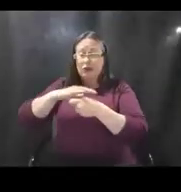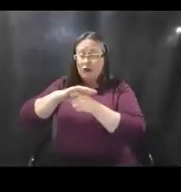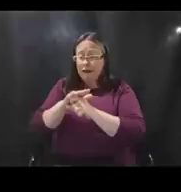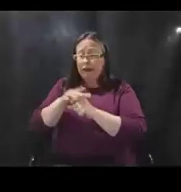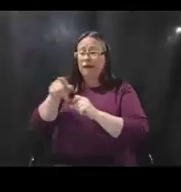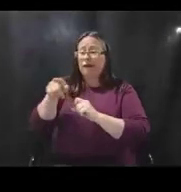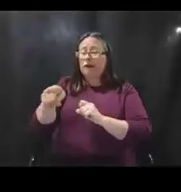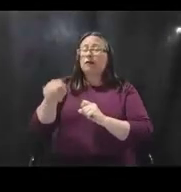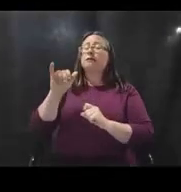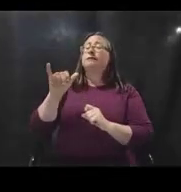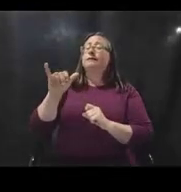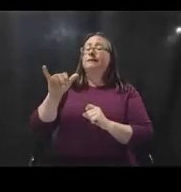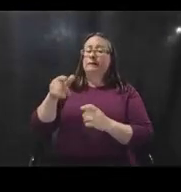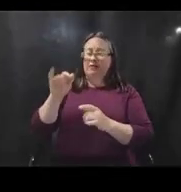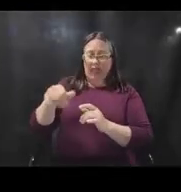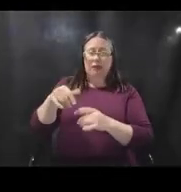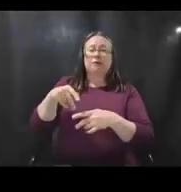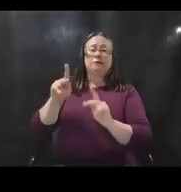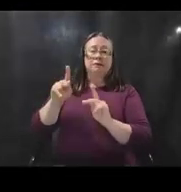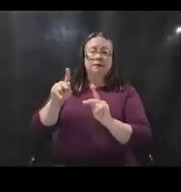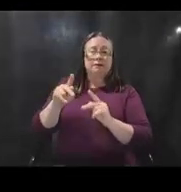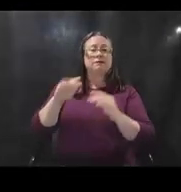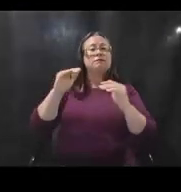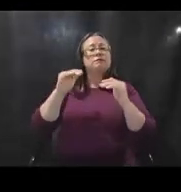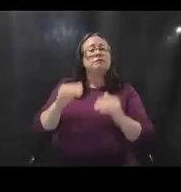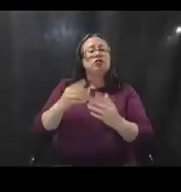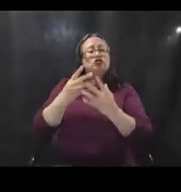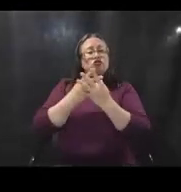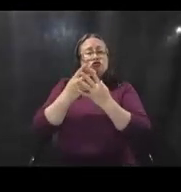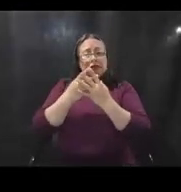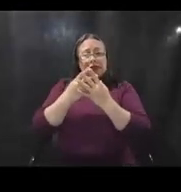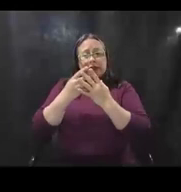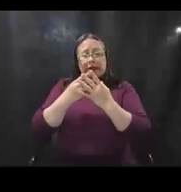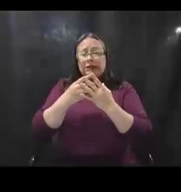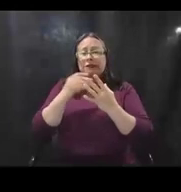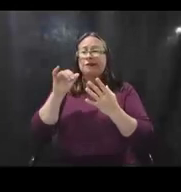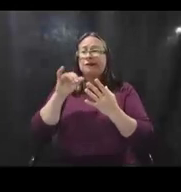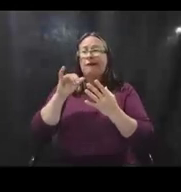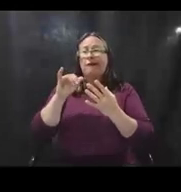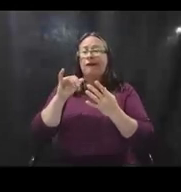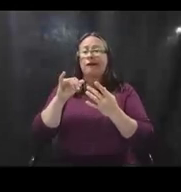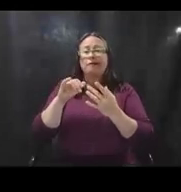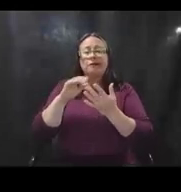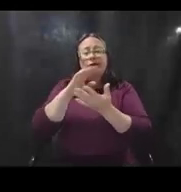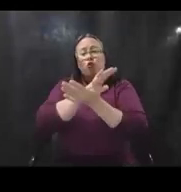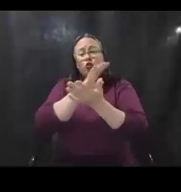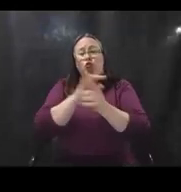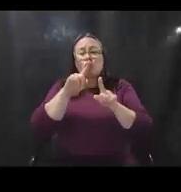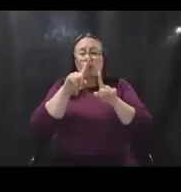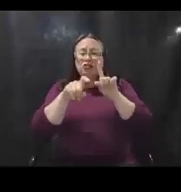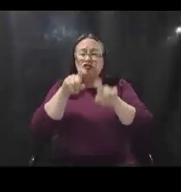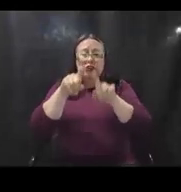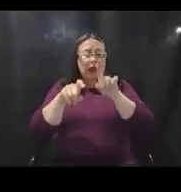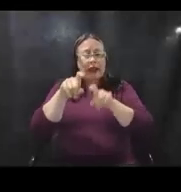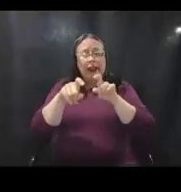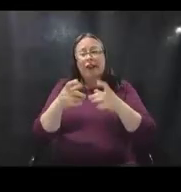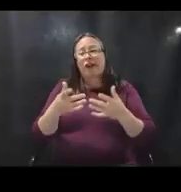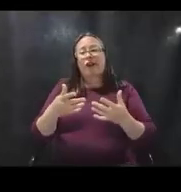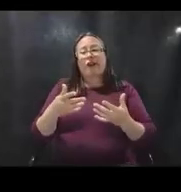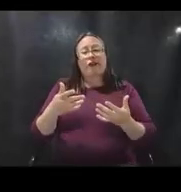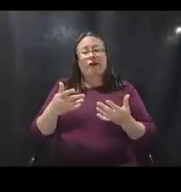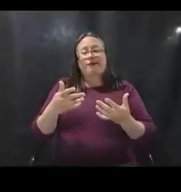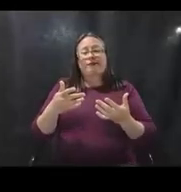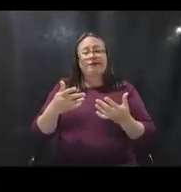eligible. Um, and then other screening measures, including, you know, things like just the questionnaires that people, you know, so, uh, are,